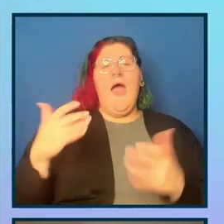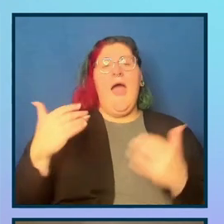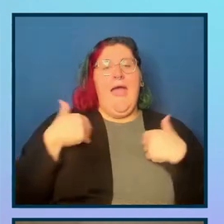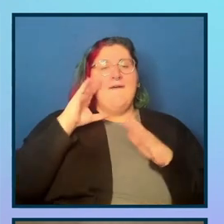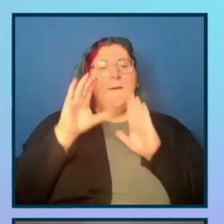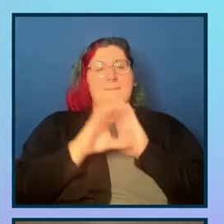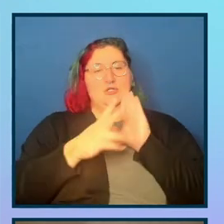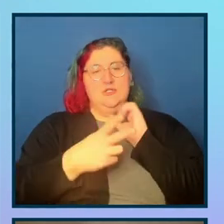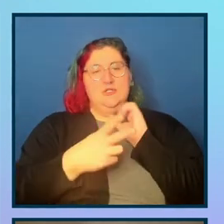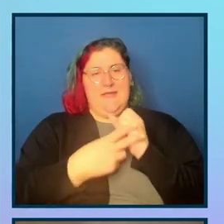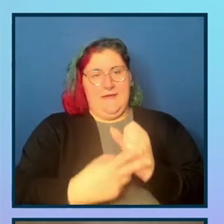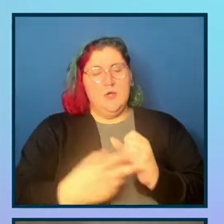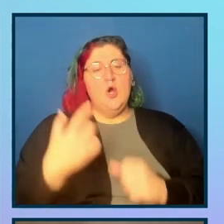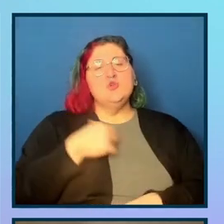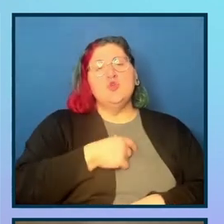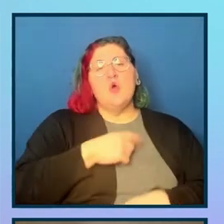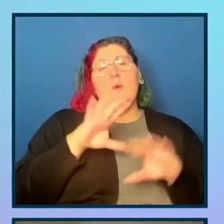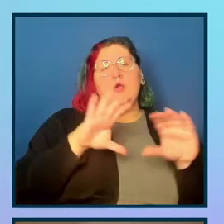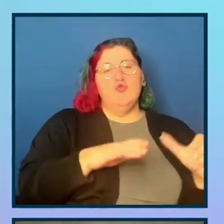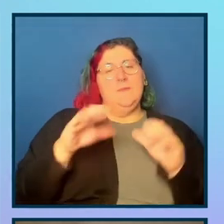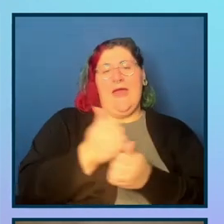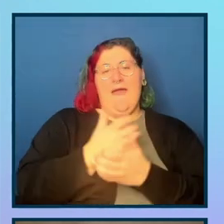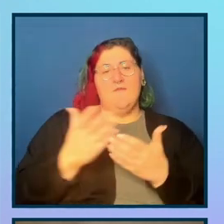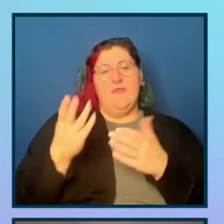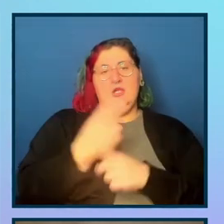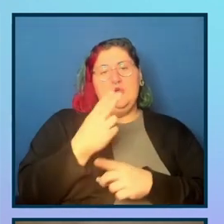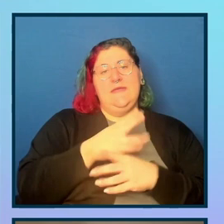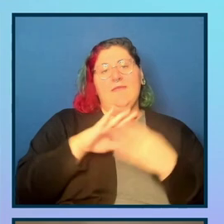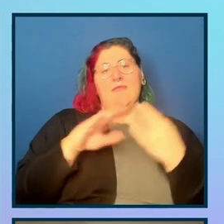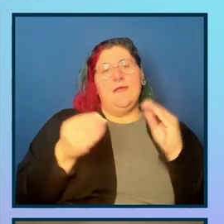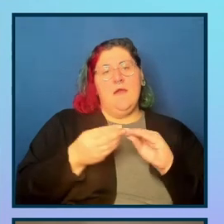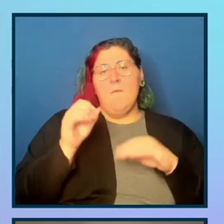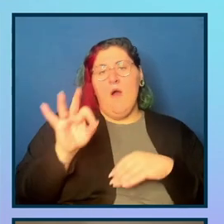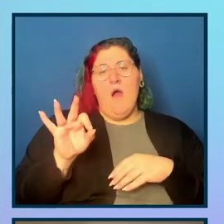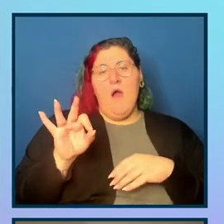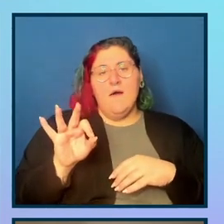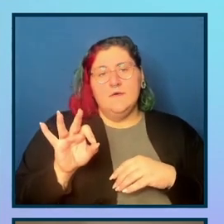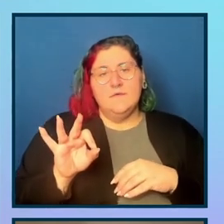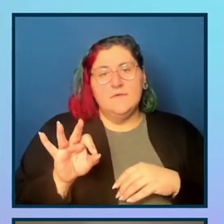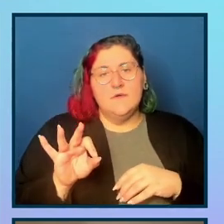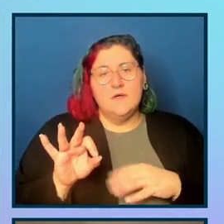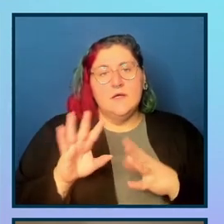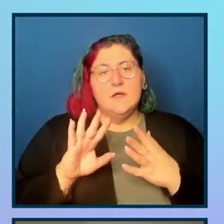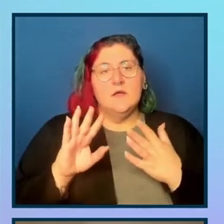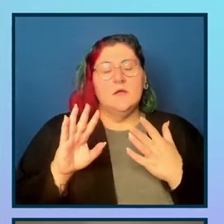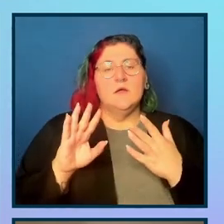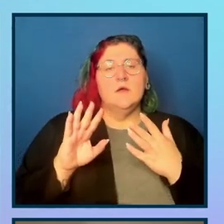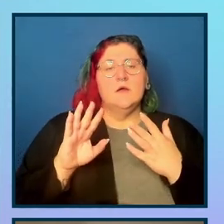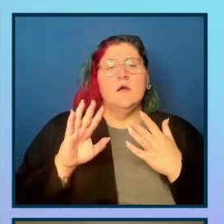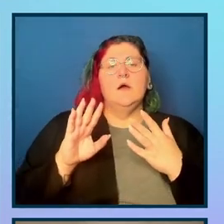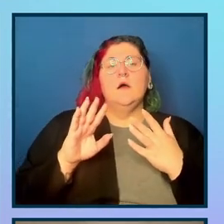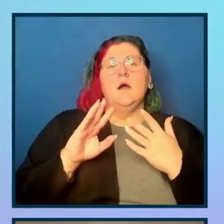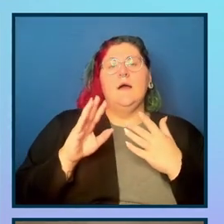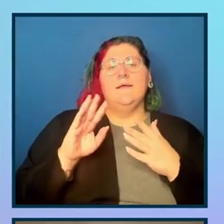the elements for you based on a number of, of heuristics. And I'm just going to select, uh, one element from each group. So one accordion, uh, button expand